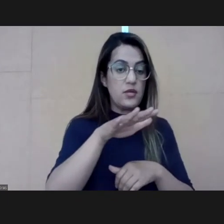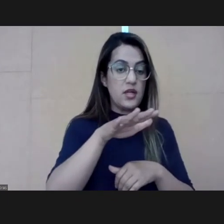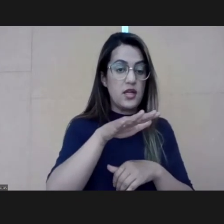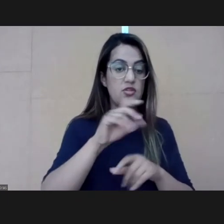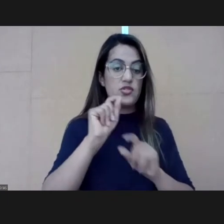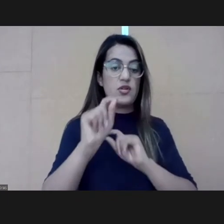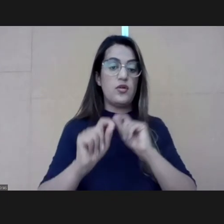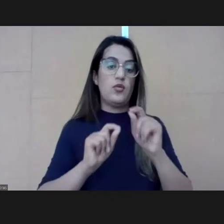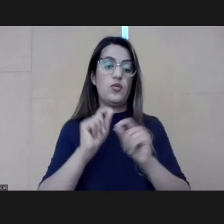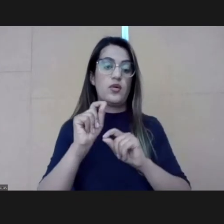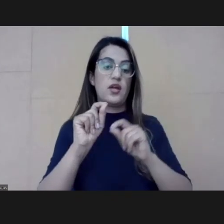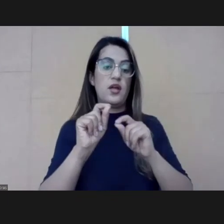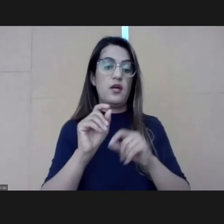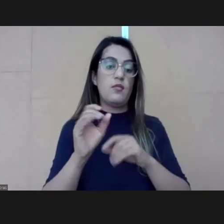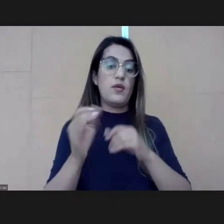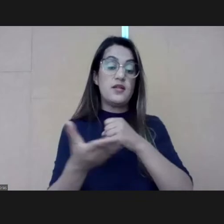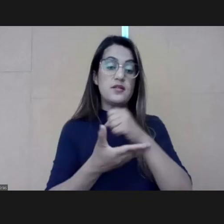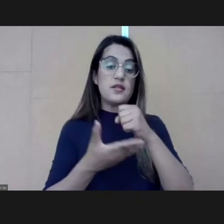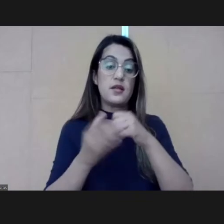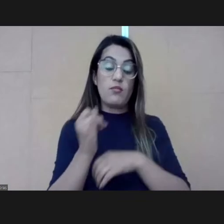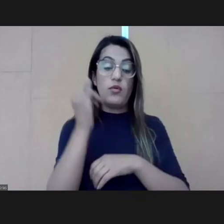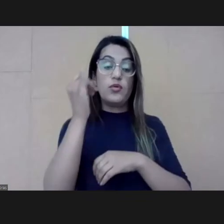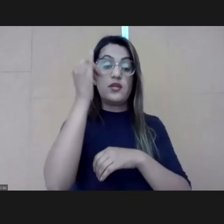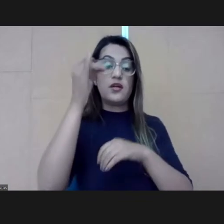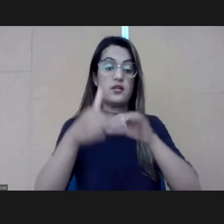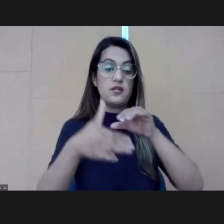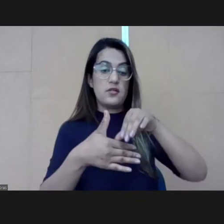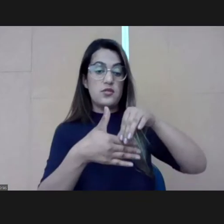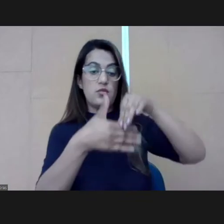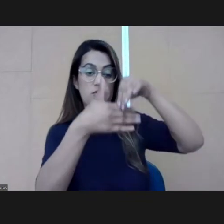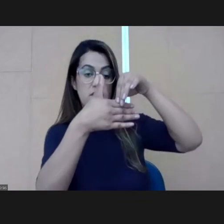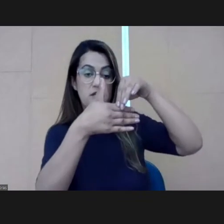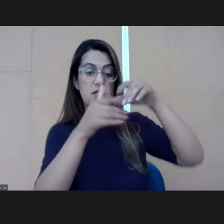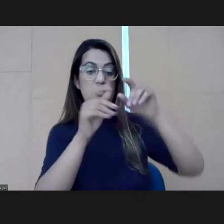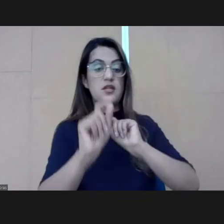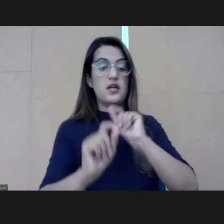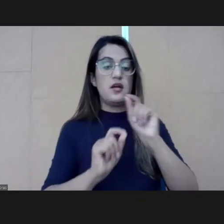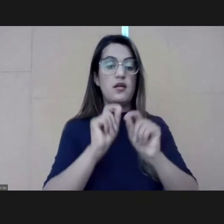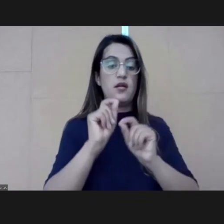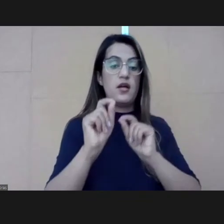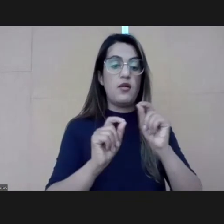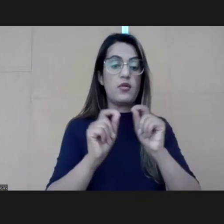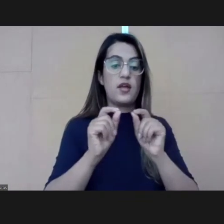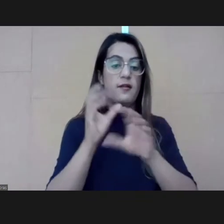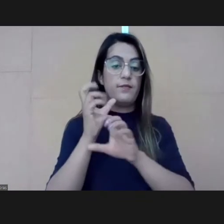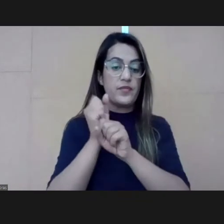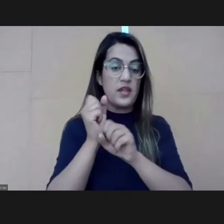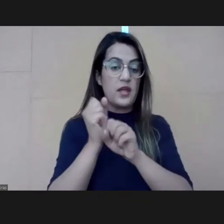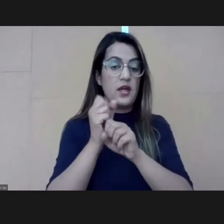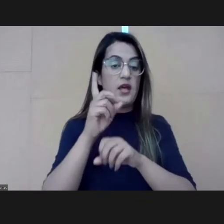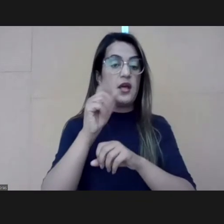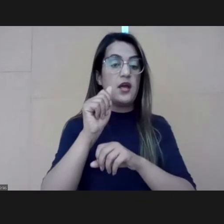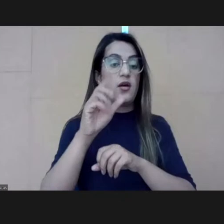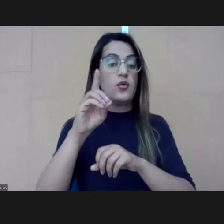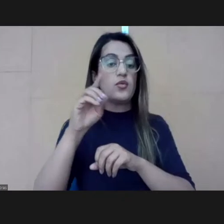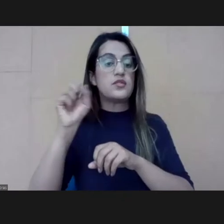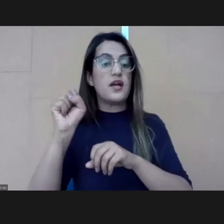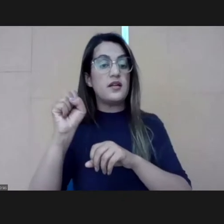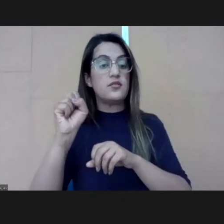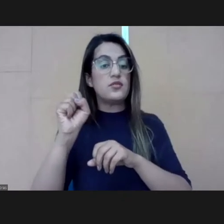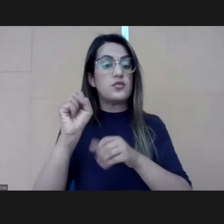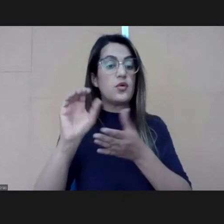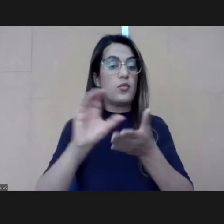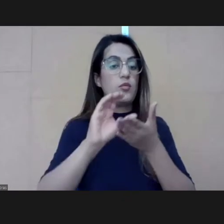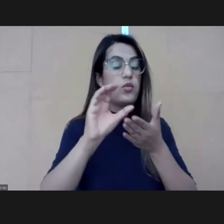is the emergence of data as a third essential resource. We're used to talking about our human resources, how many people we manage,